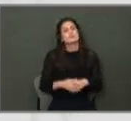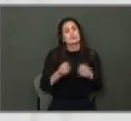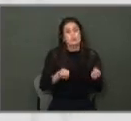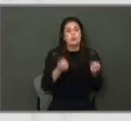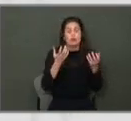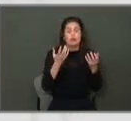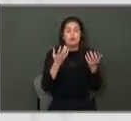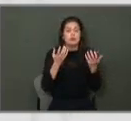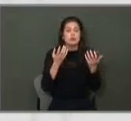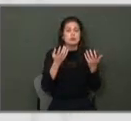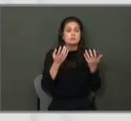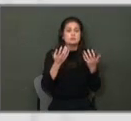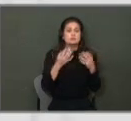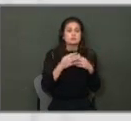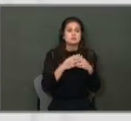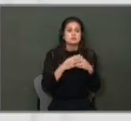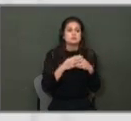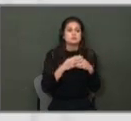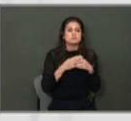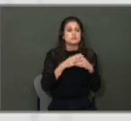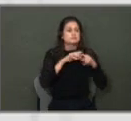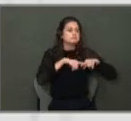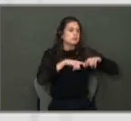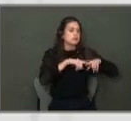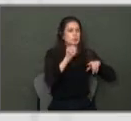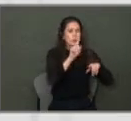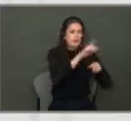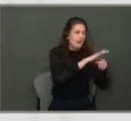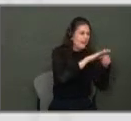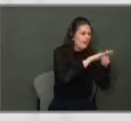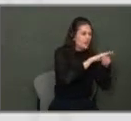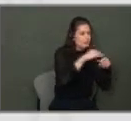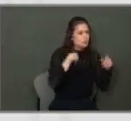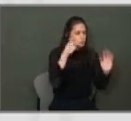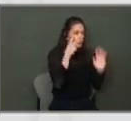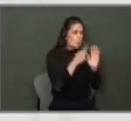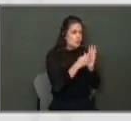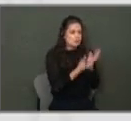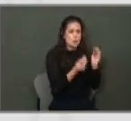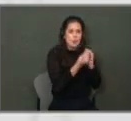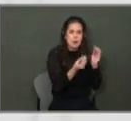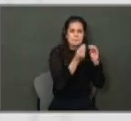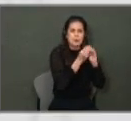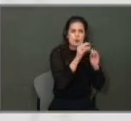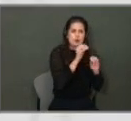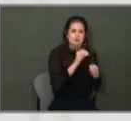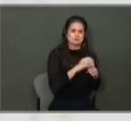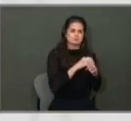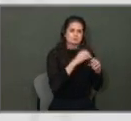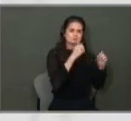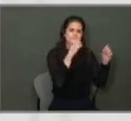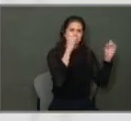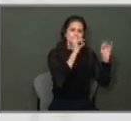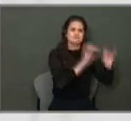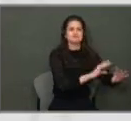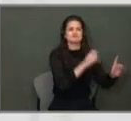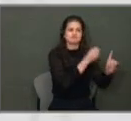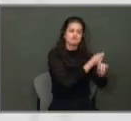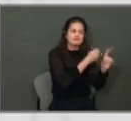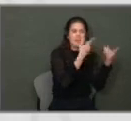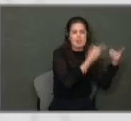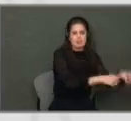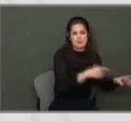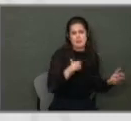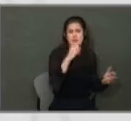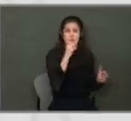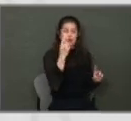is geographically based on where violent crime is occurring. We've asked UTSA not just to look at crime, but look at